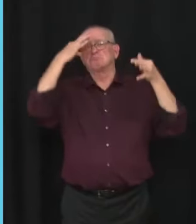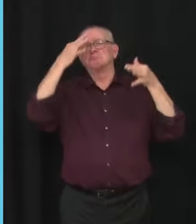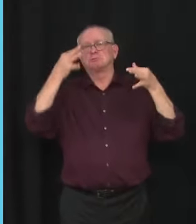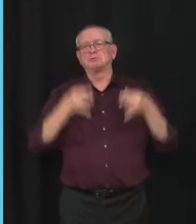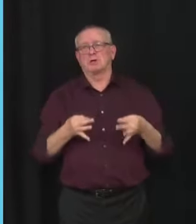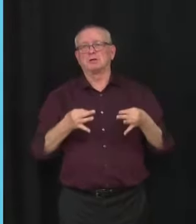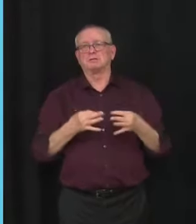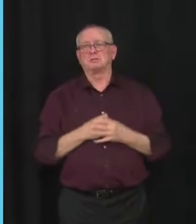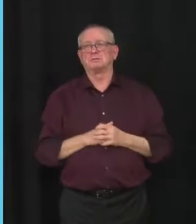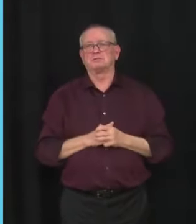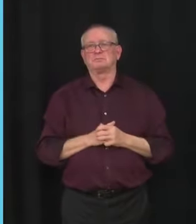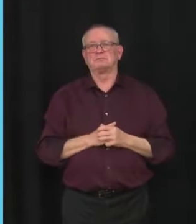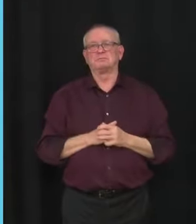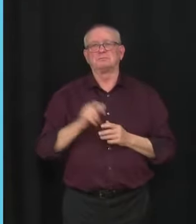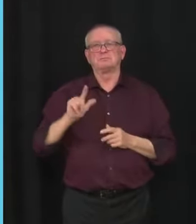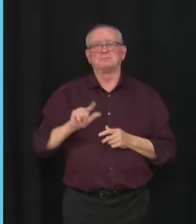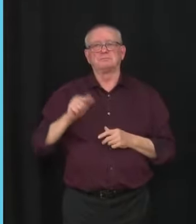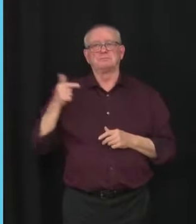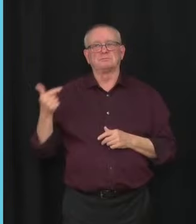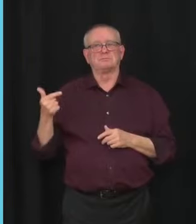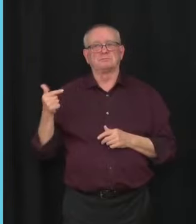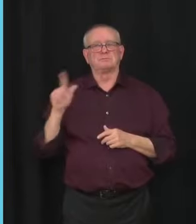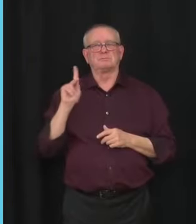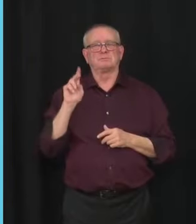And the Premier was just going to add something further.